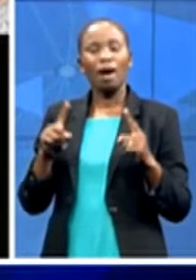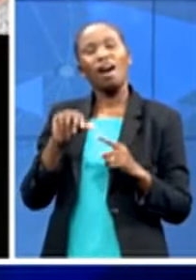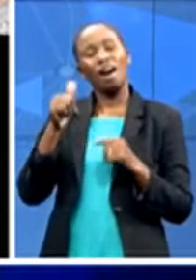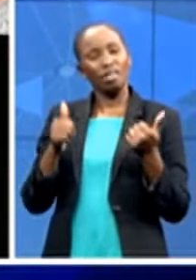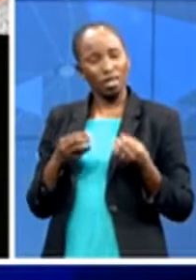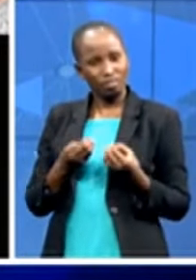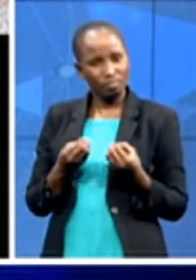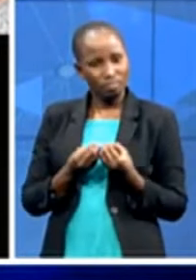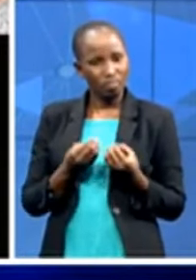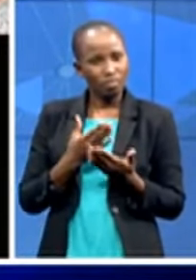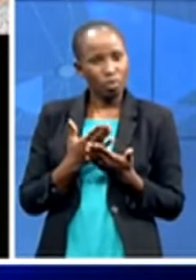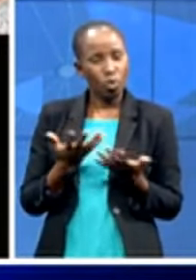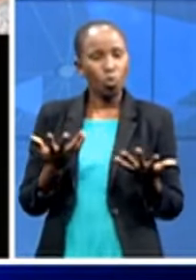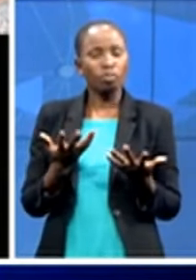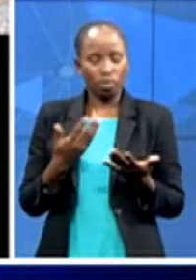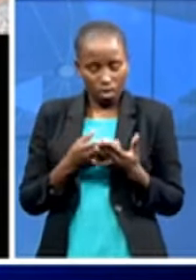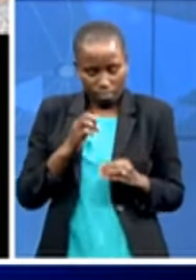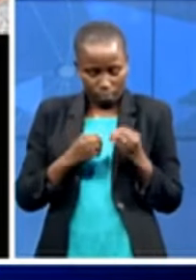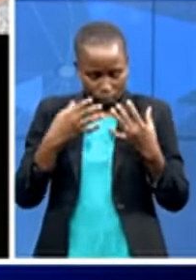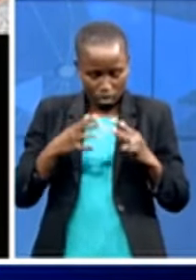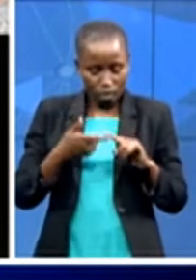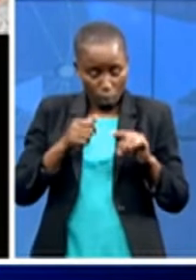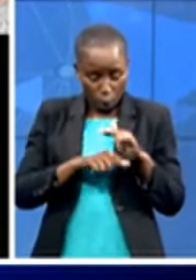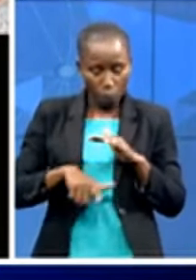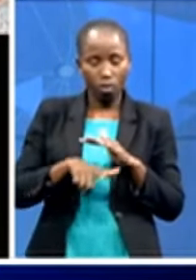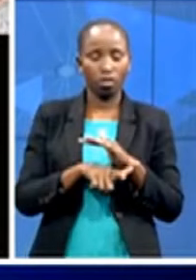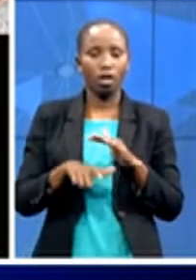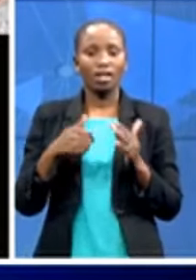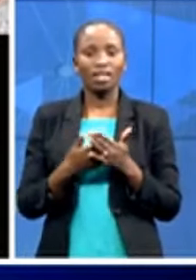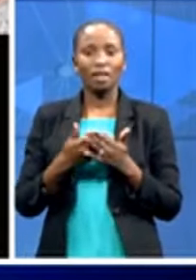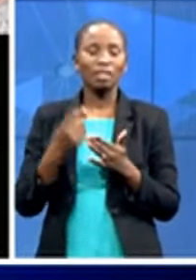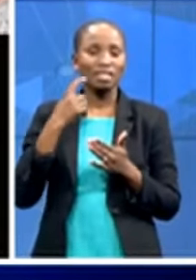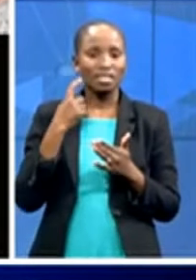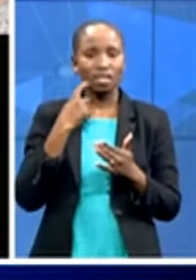uh to ease the burden of covet 19 on south africa